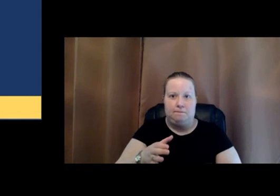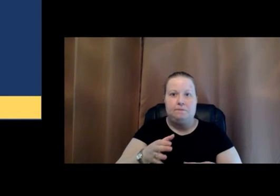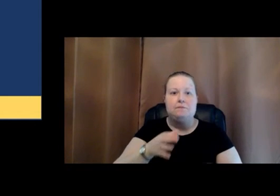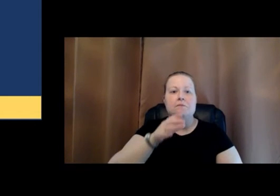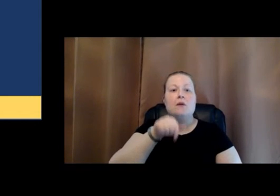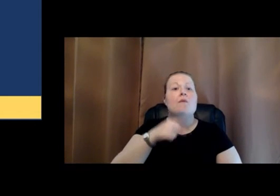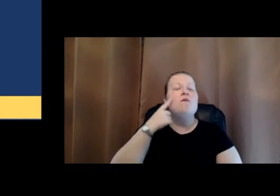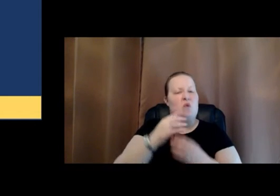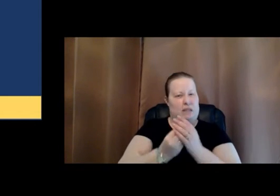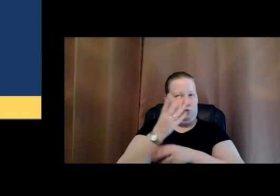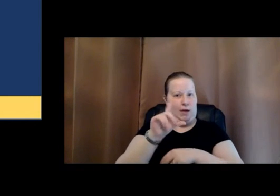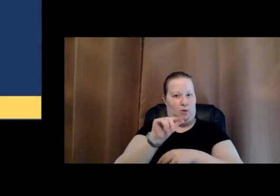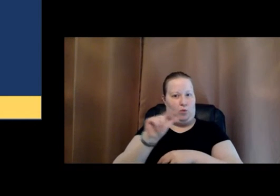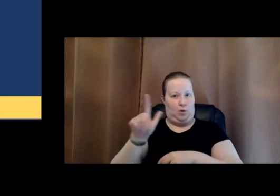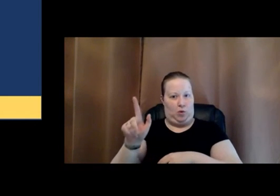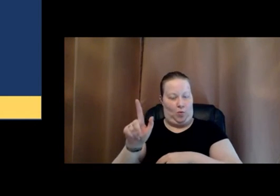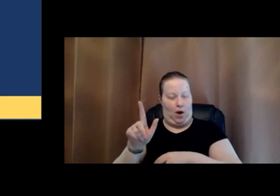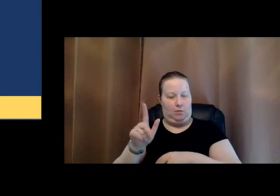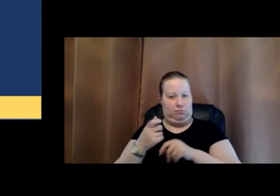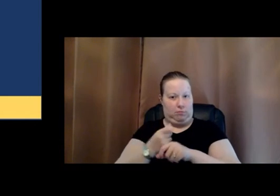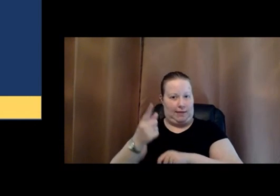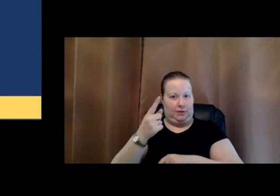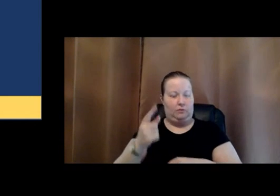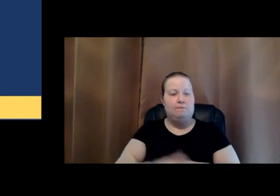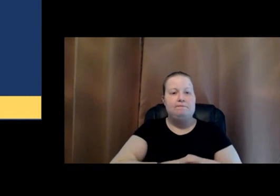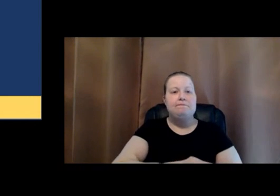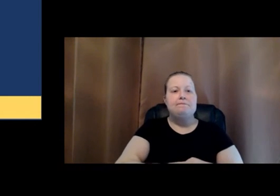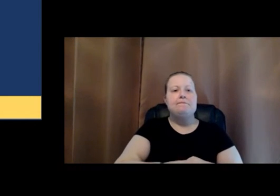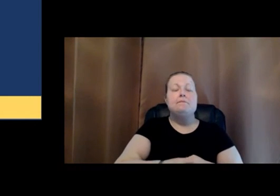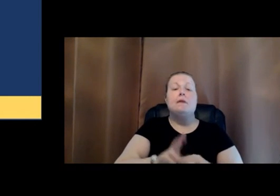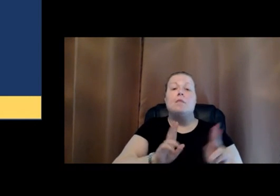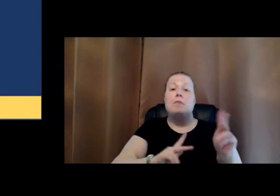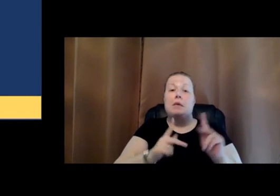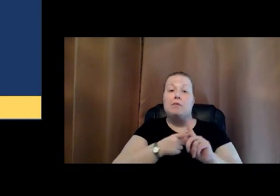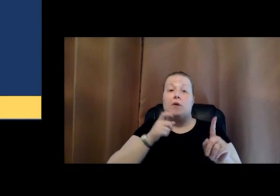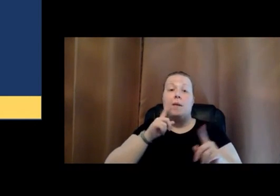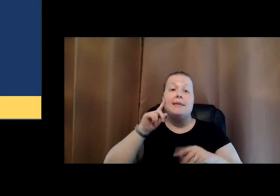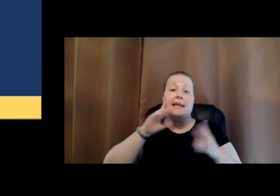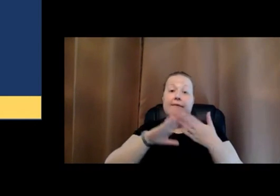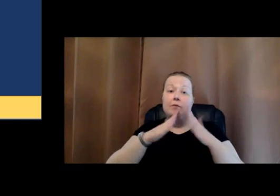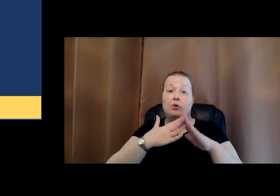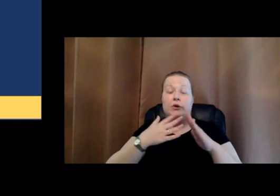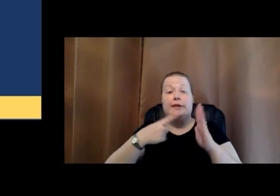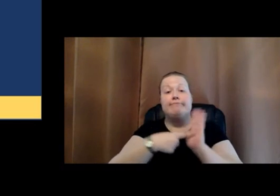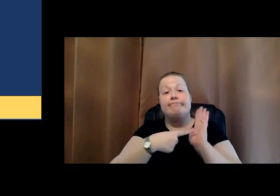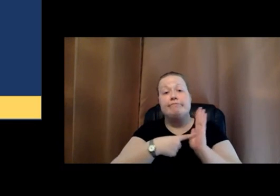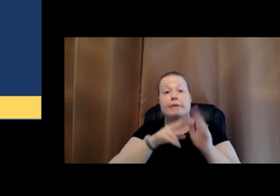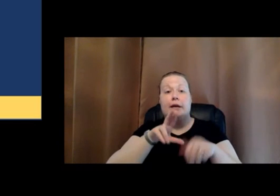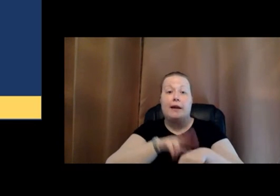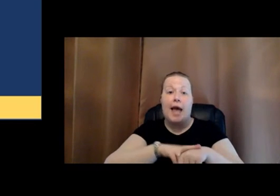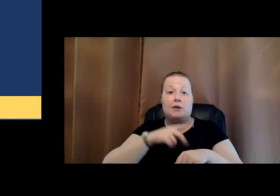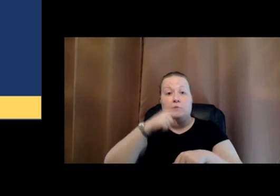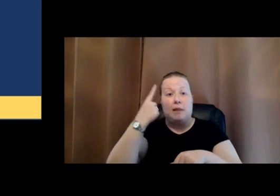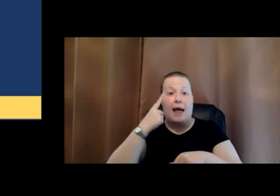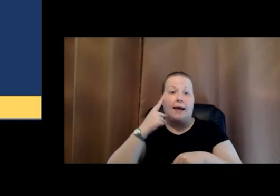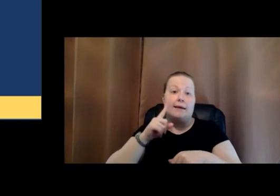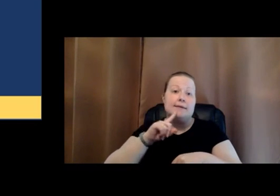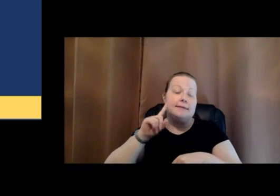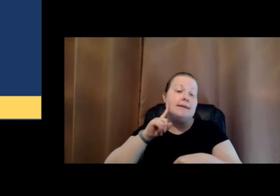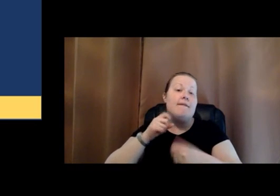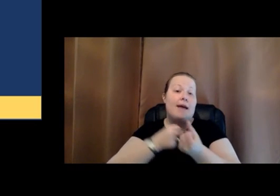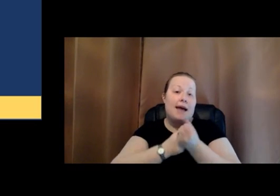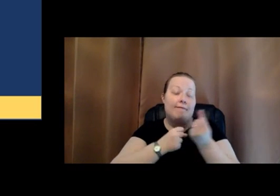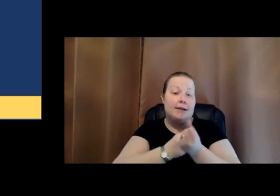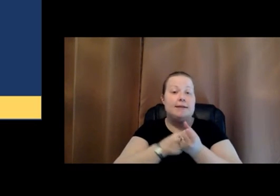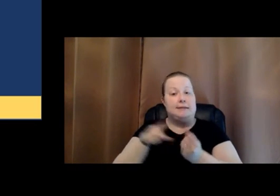This is for spring 2021. An. People from deaf. Communities such as the National black deaf advocates are helping